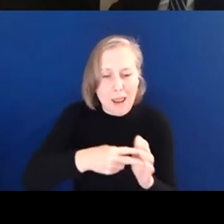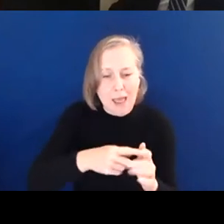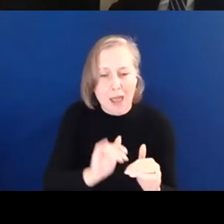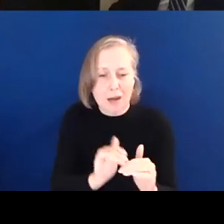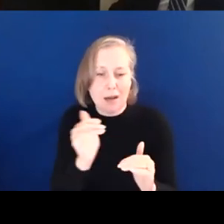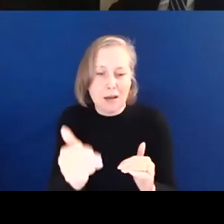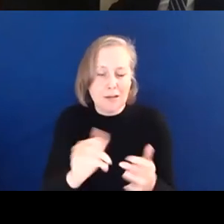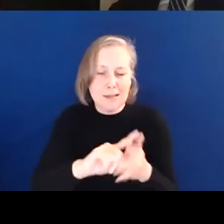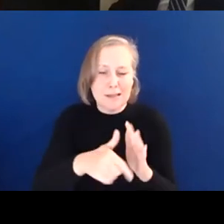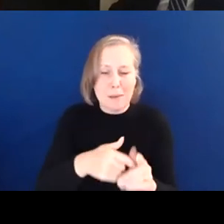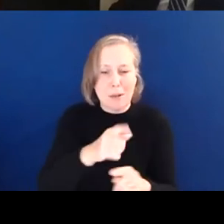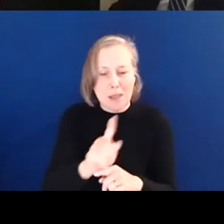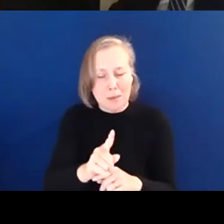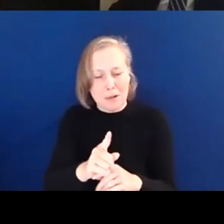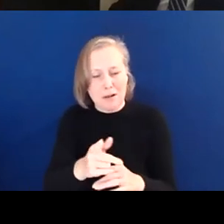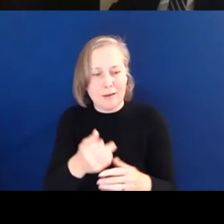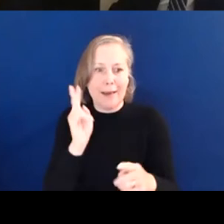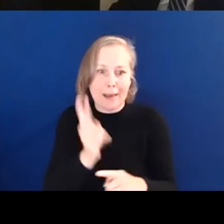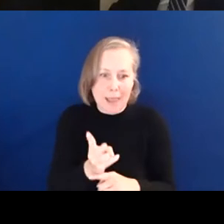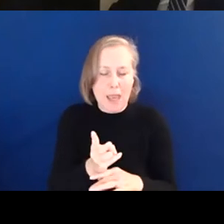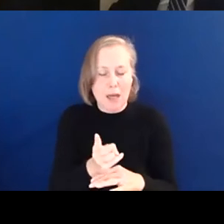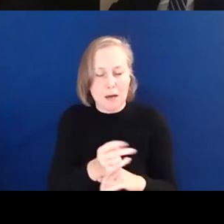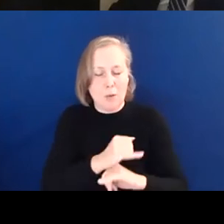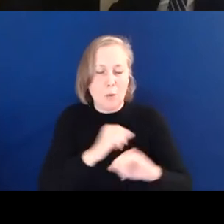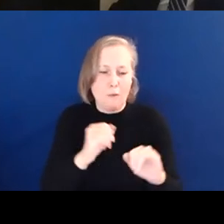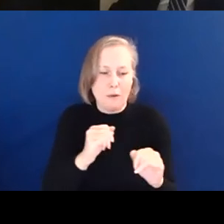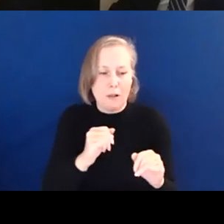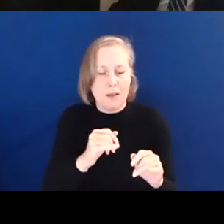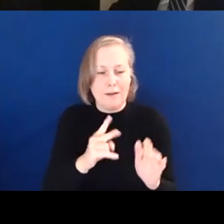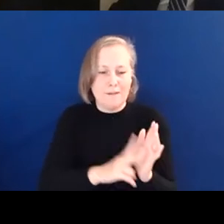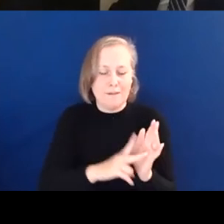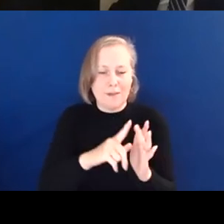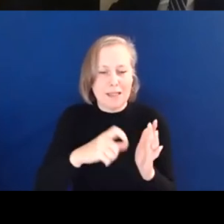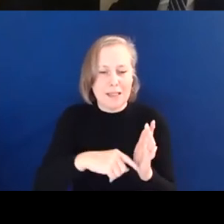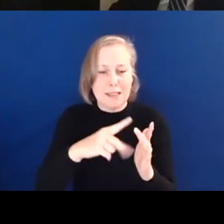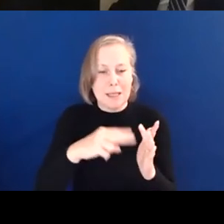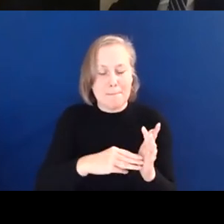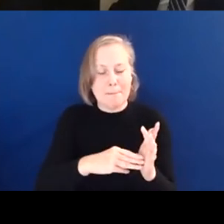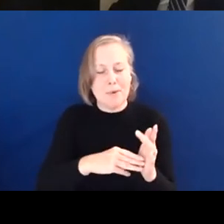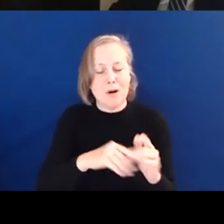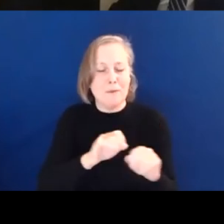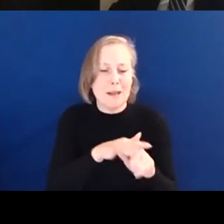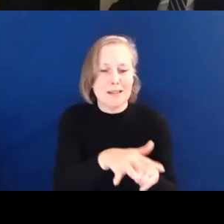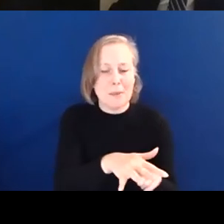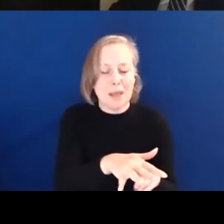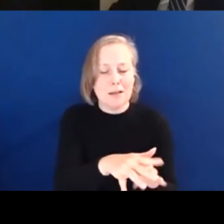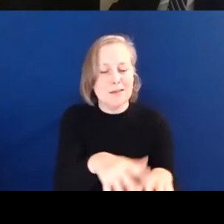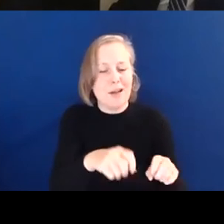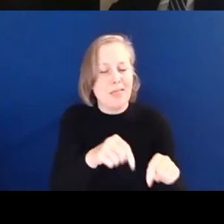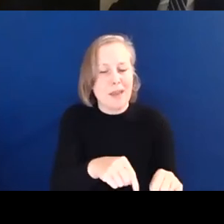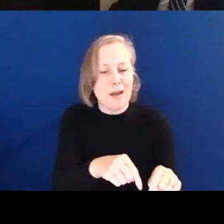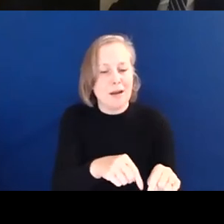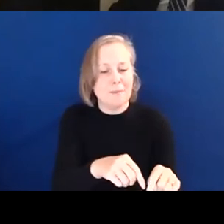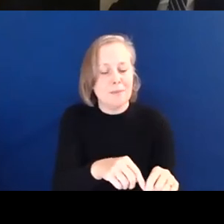disabled people aren't again the main victims of another pandemic. So I wouldn't start from there either. The strategy not so much